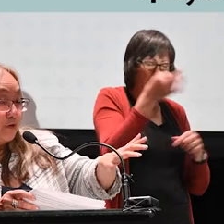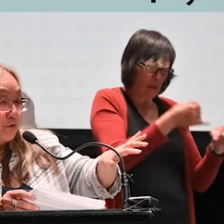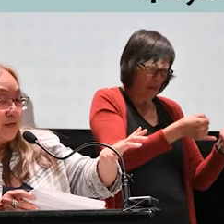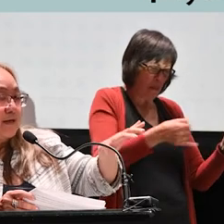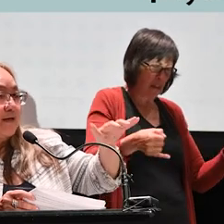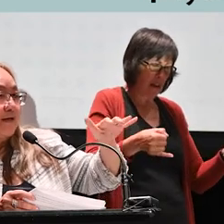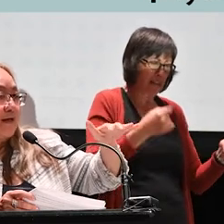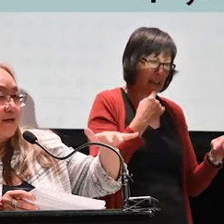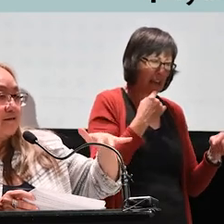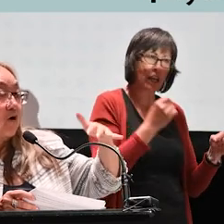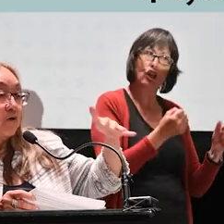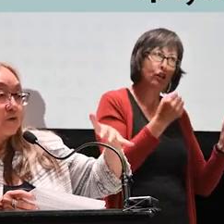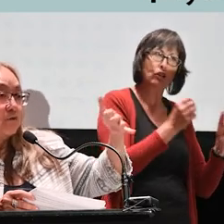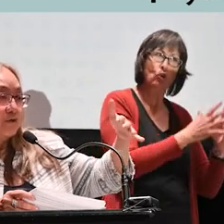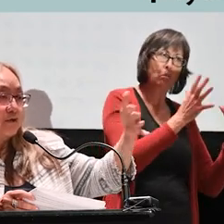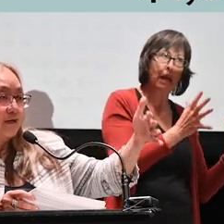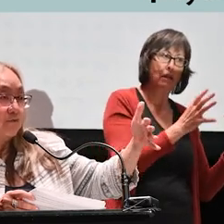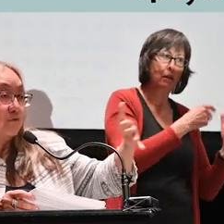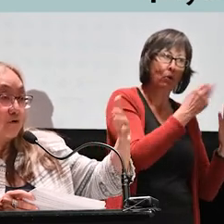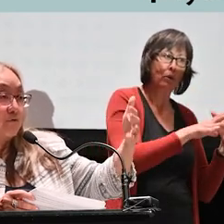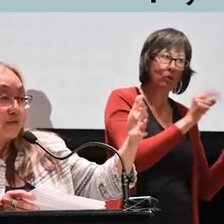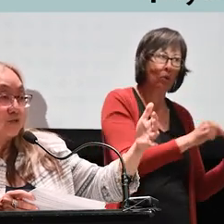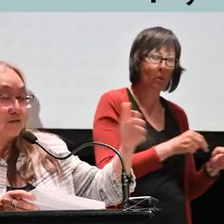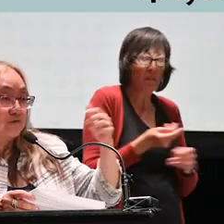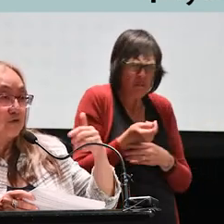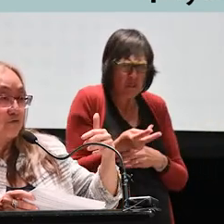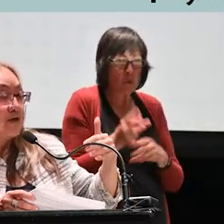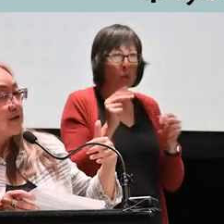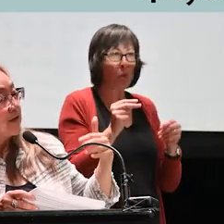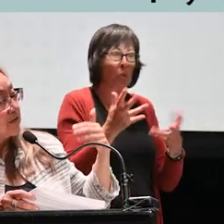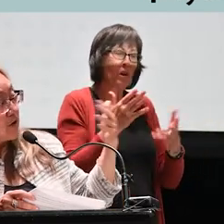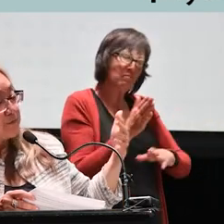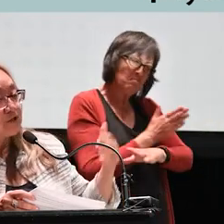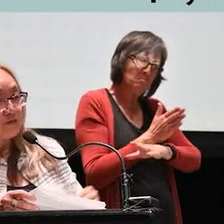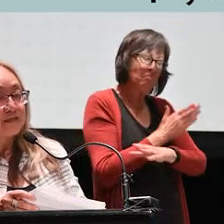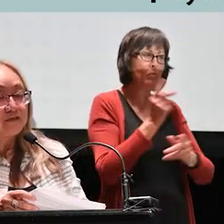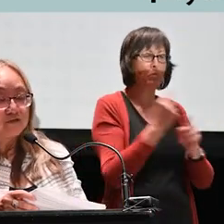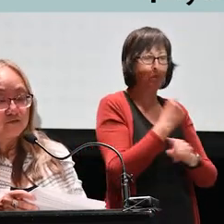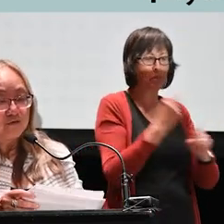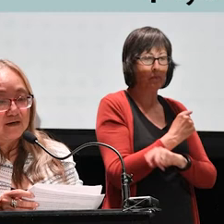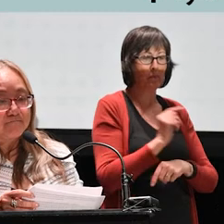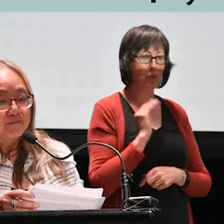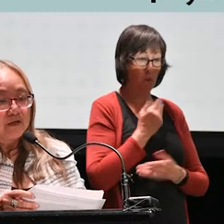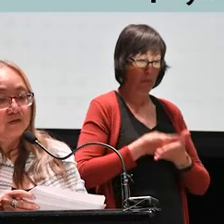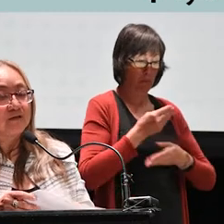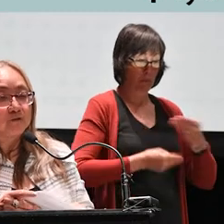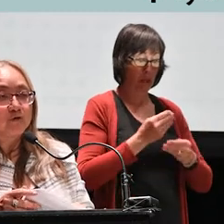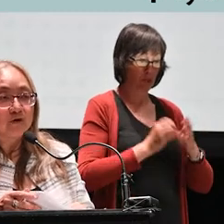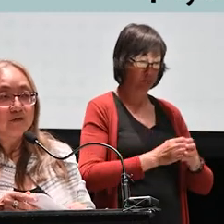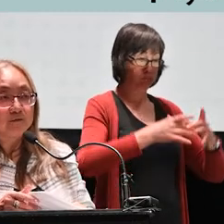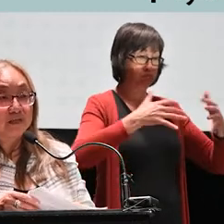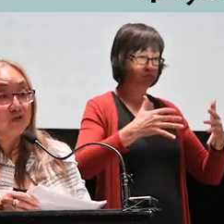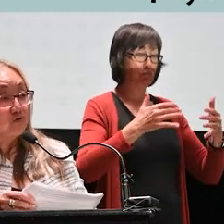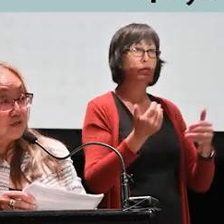too few. And as our resources have grown, our budgets have grown, the opportunity to create these